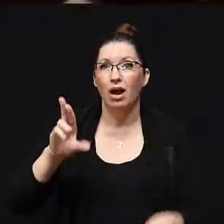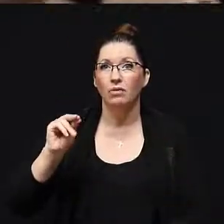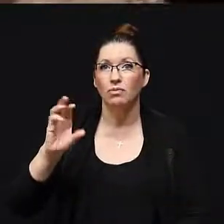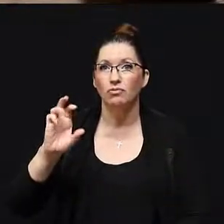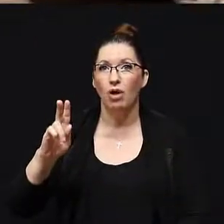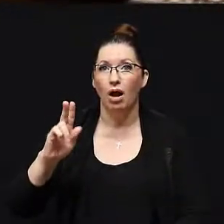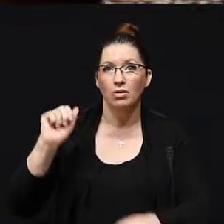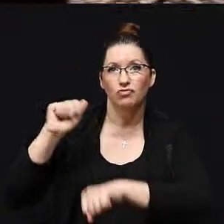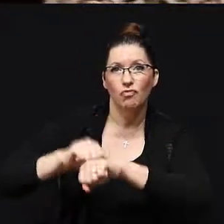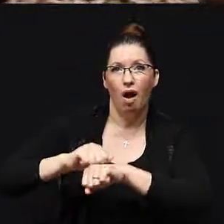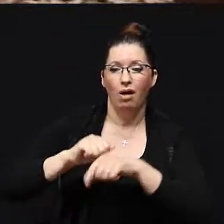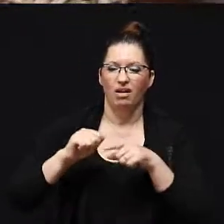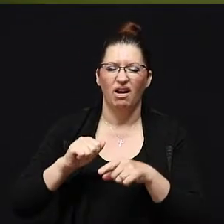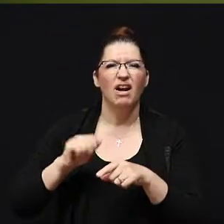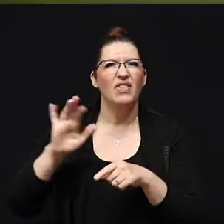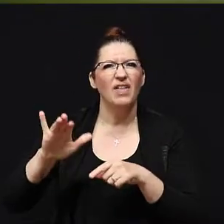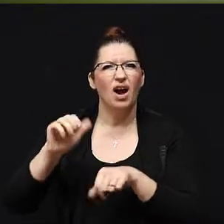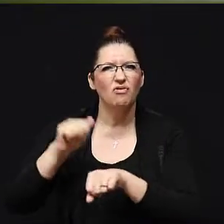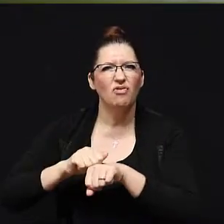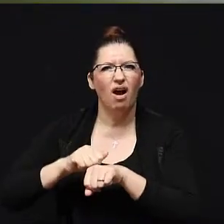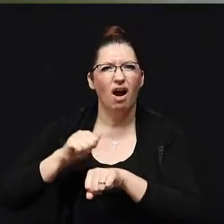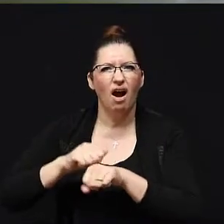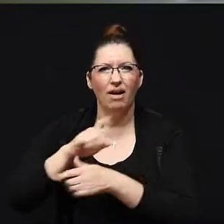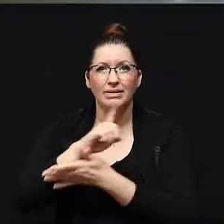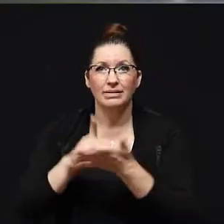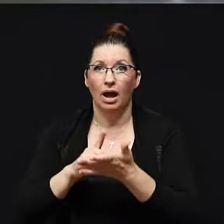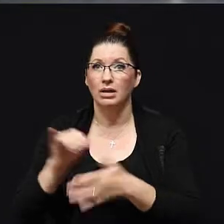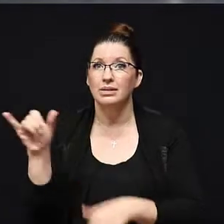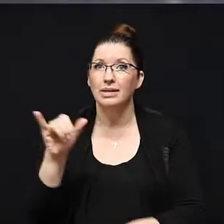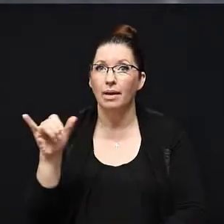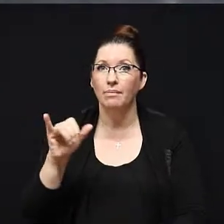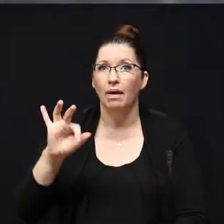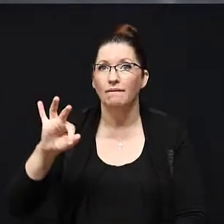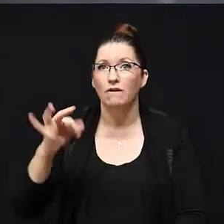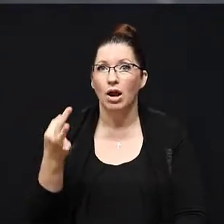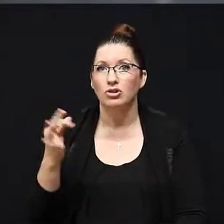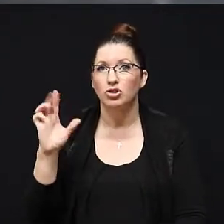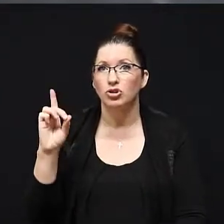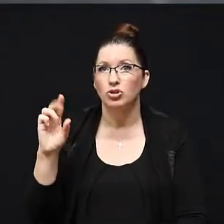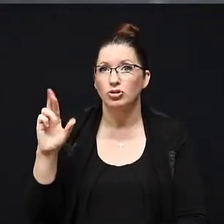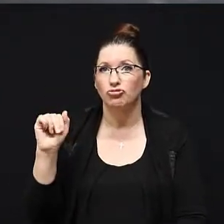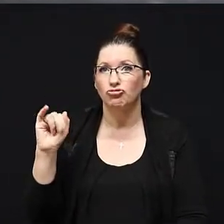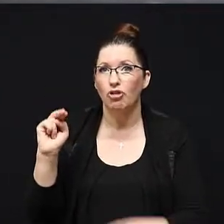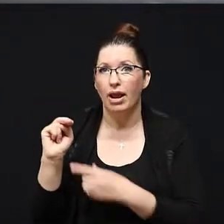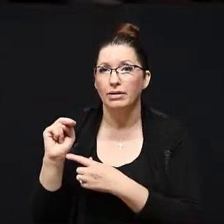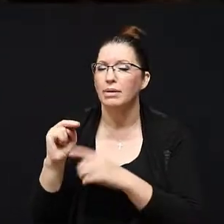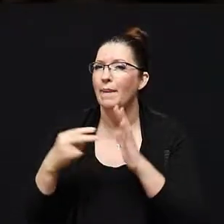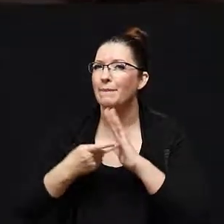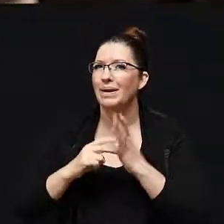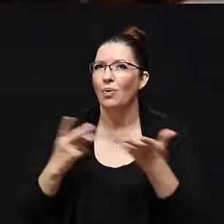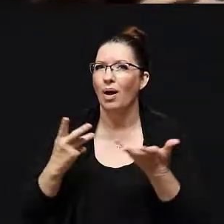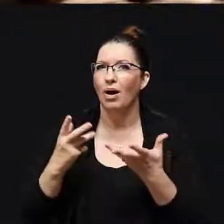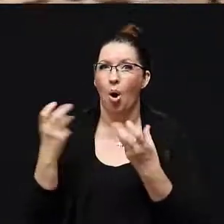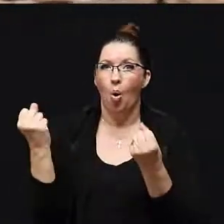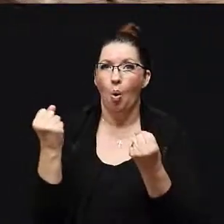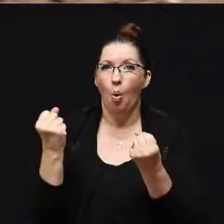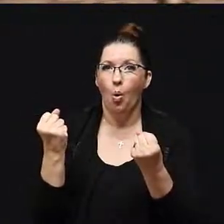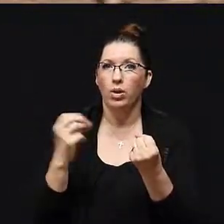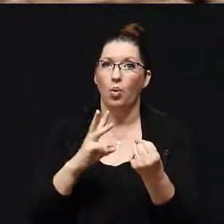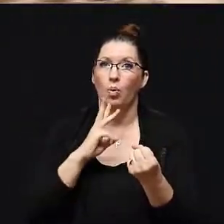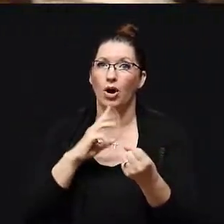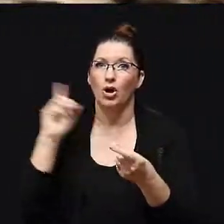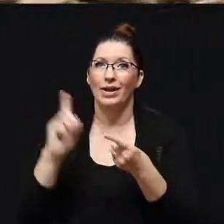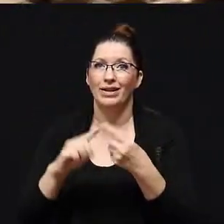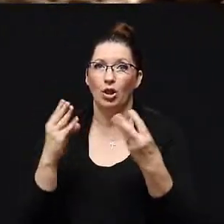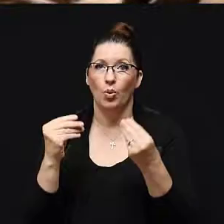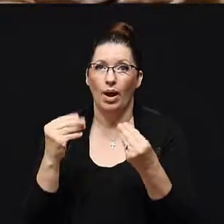This rock is designed kind of like a French drain system, which is to hold that water until the ground below can suck it up. That rock